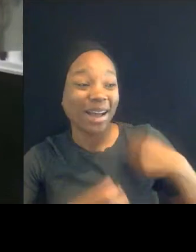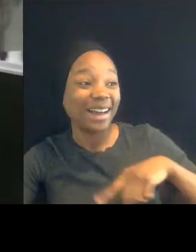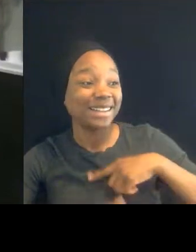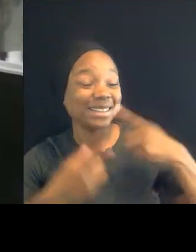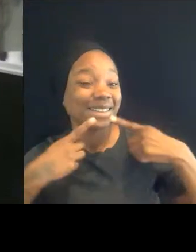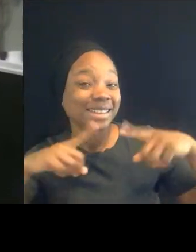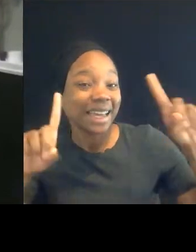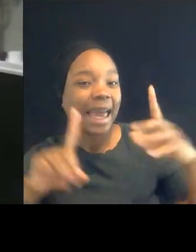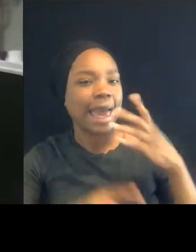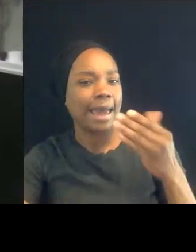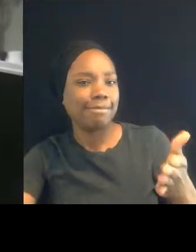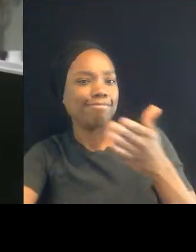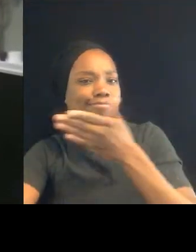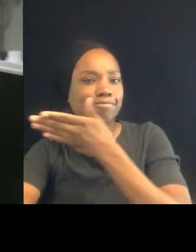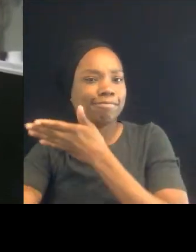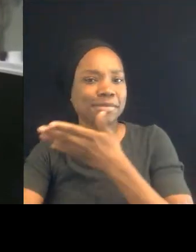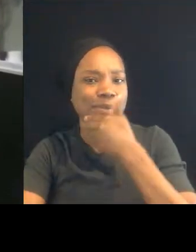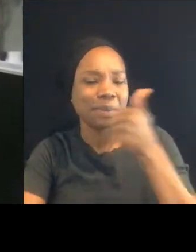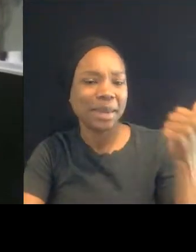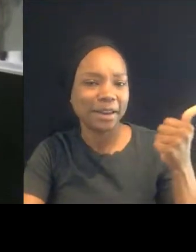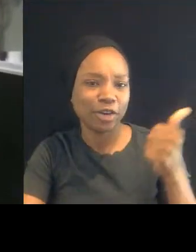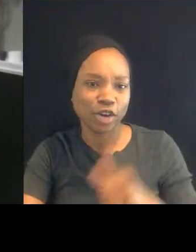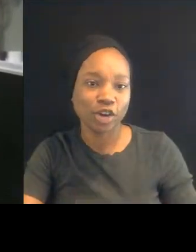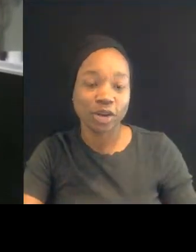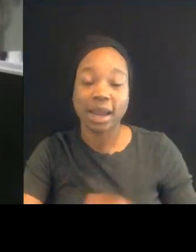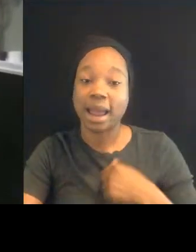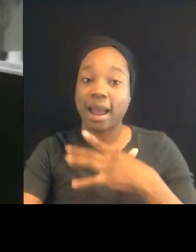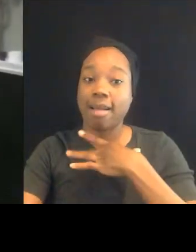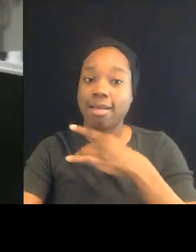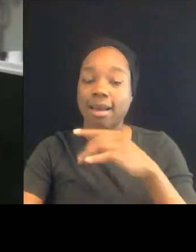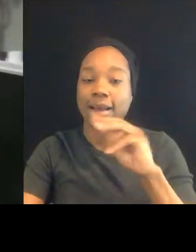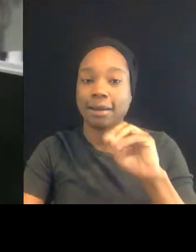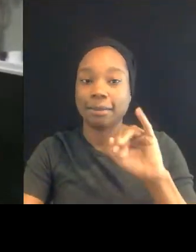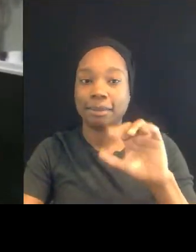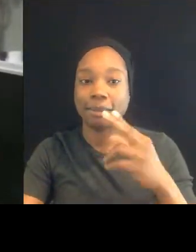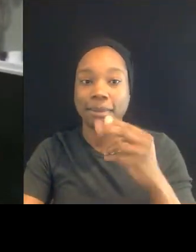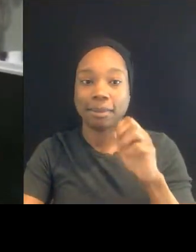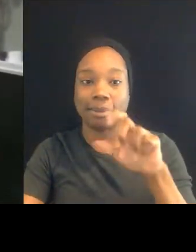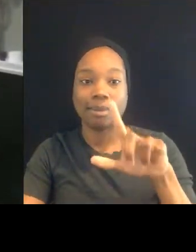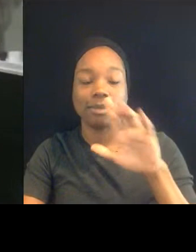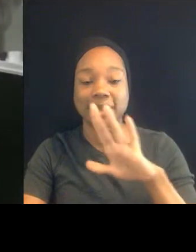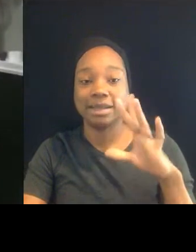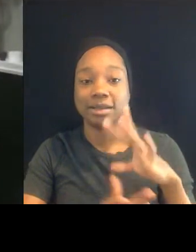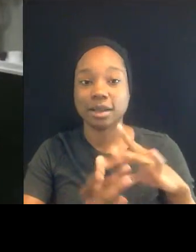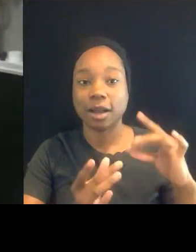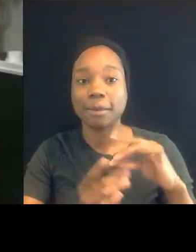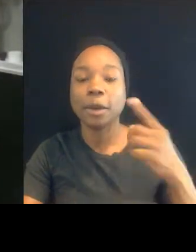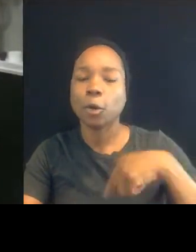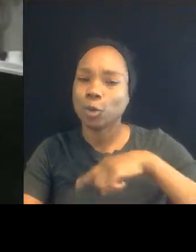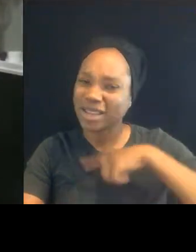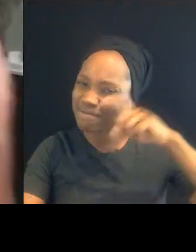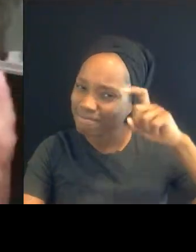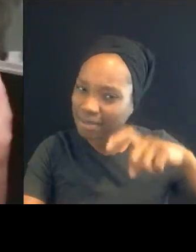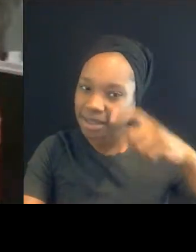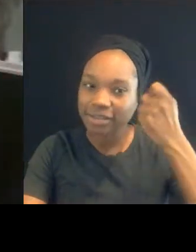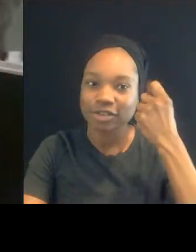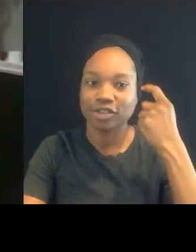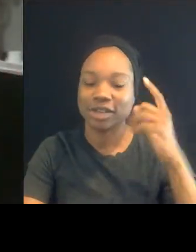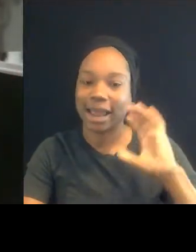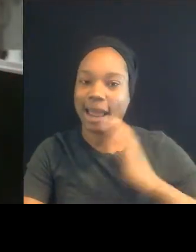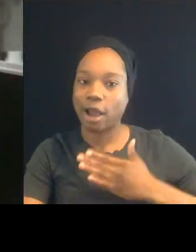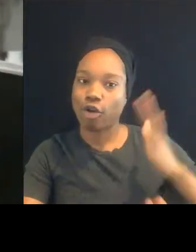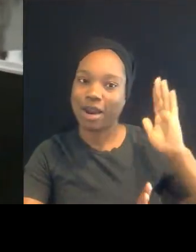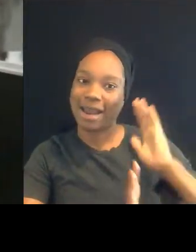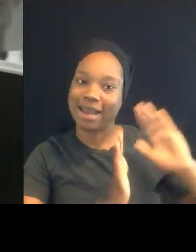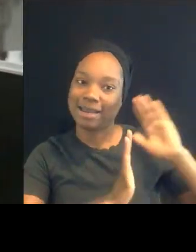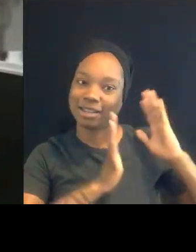Michael was saying about that. We do need to understand that the ancestors, you know, the, the communion of saints,